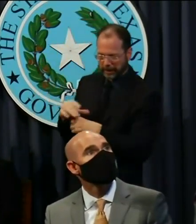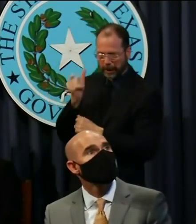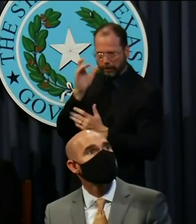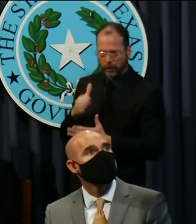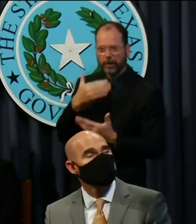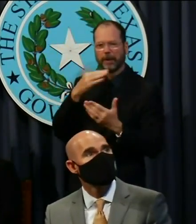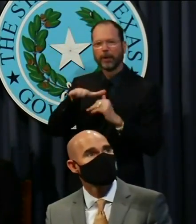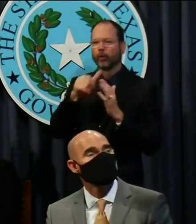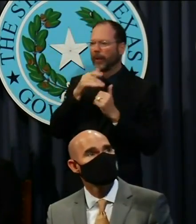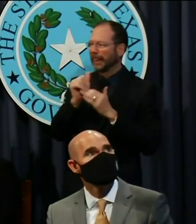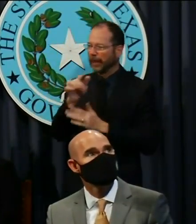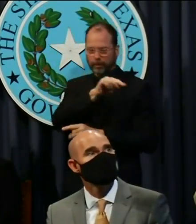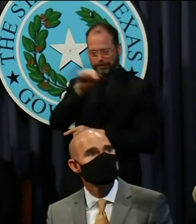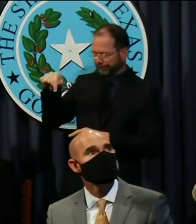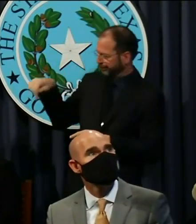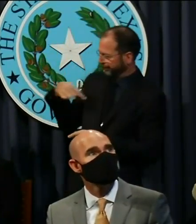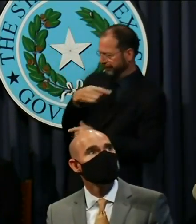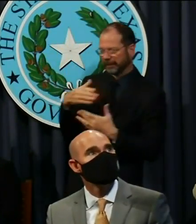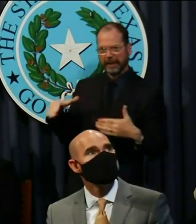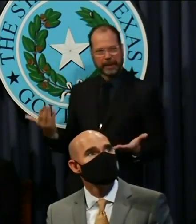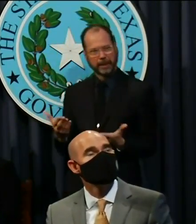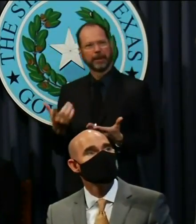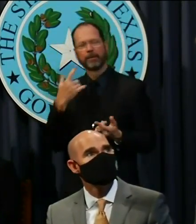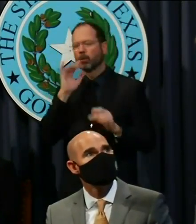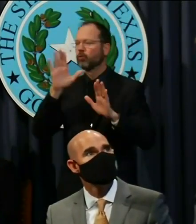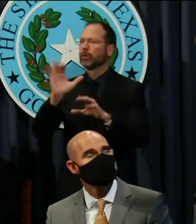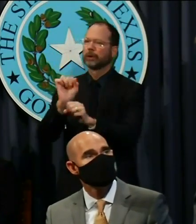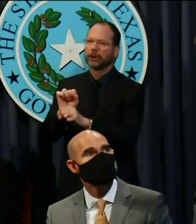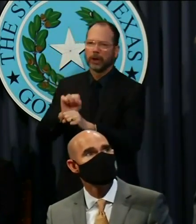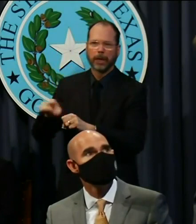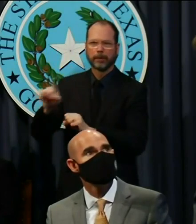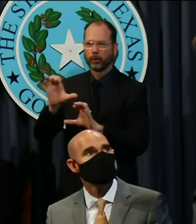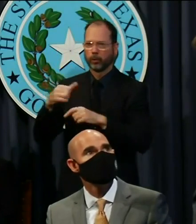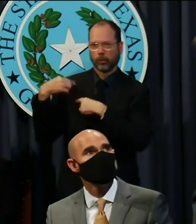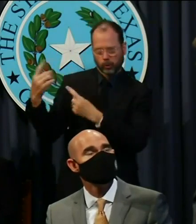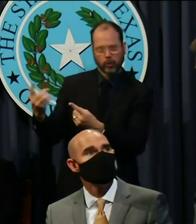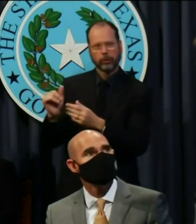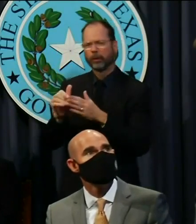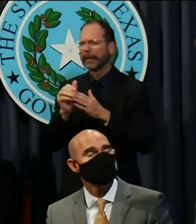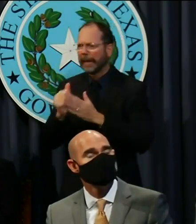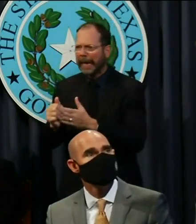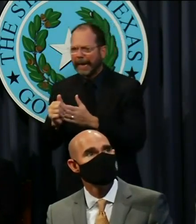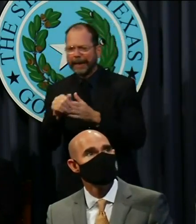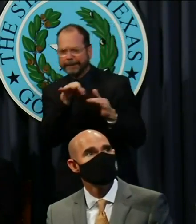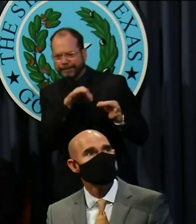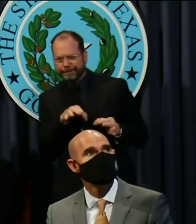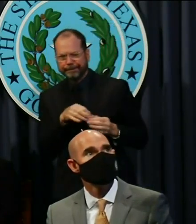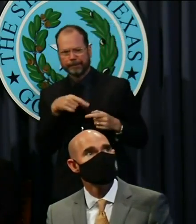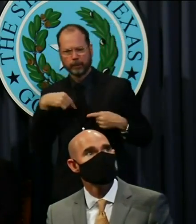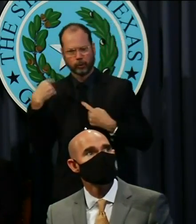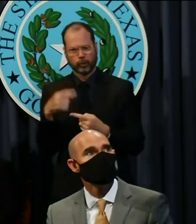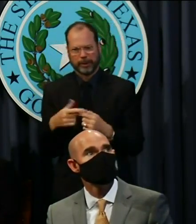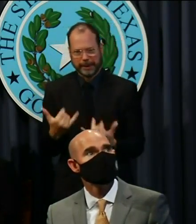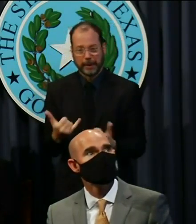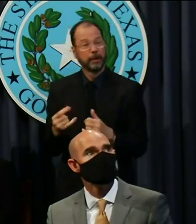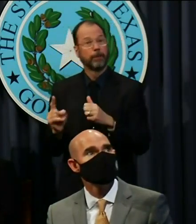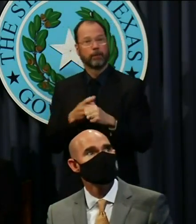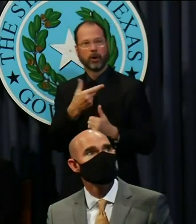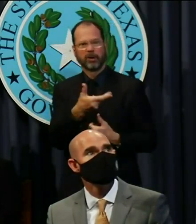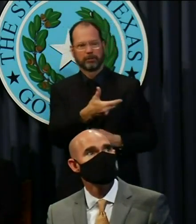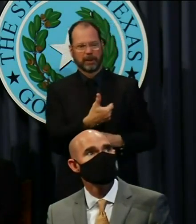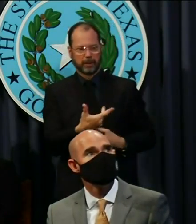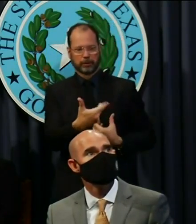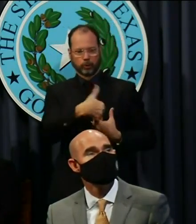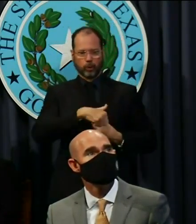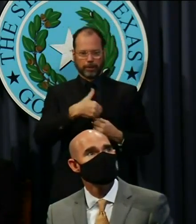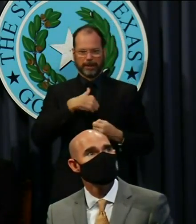all the leadership here in Texas for the incredible job that you all have done to guide us to this point. When you first brought me on in